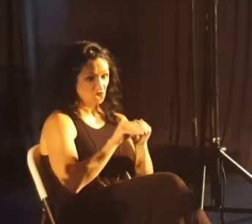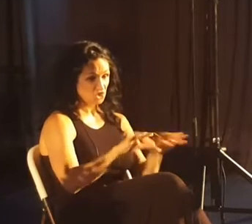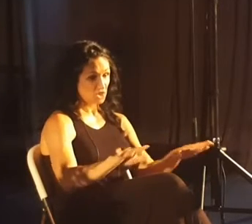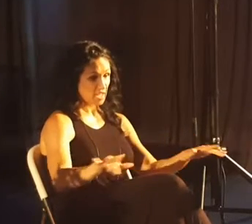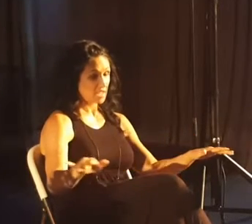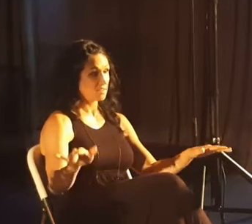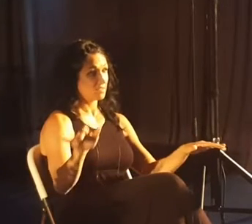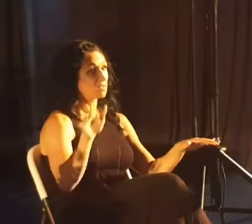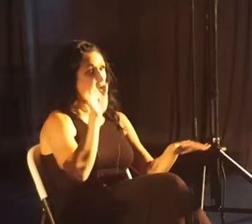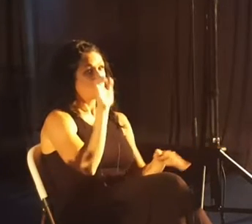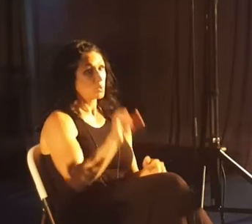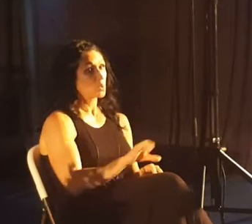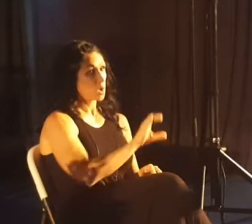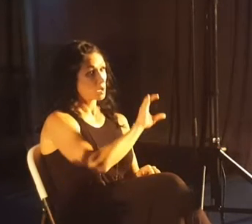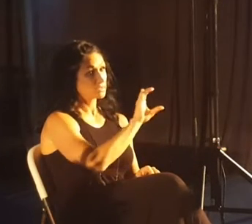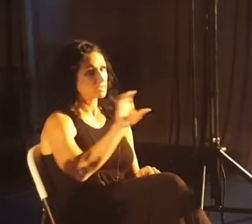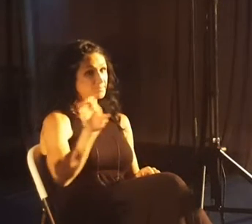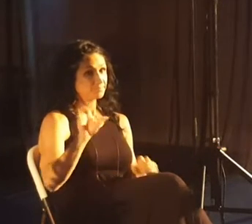on the cross.